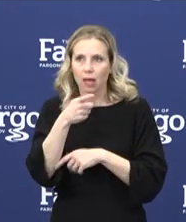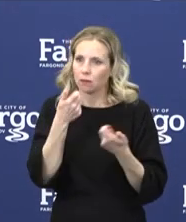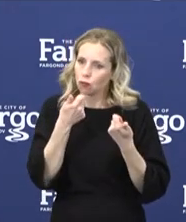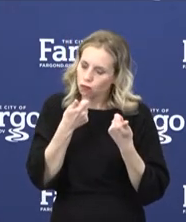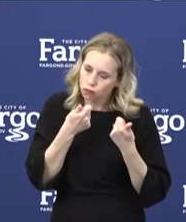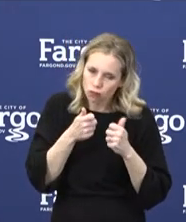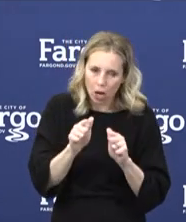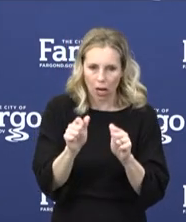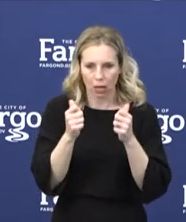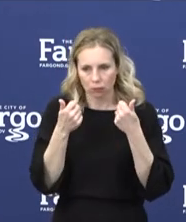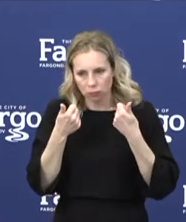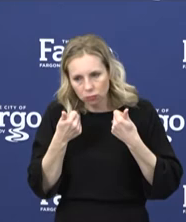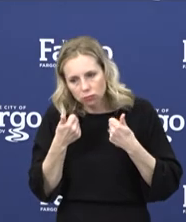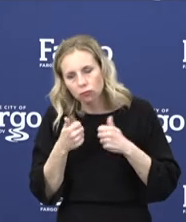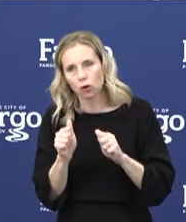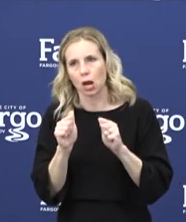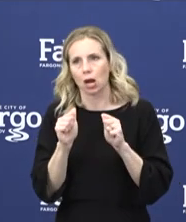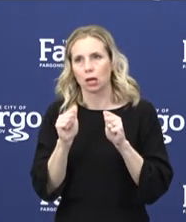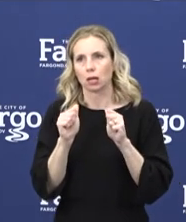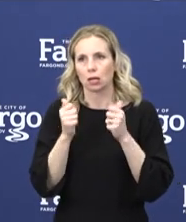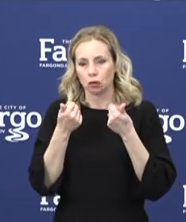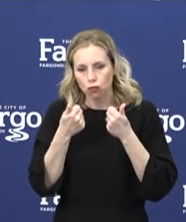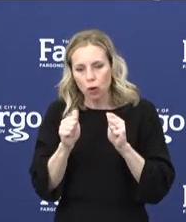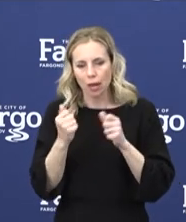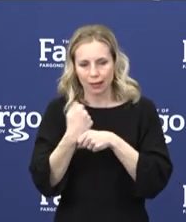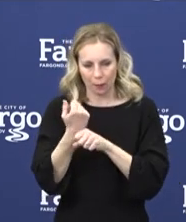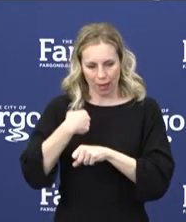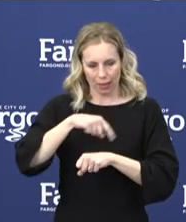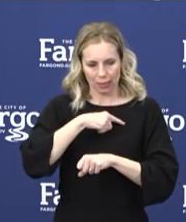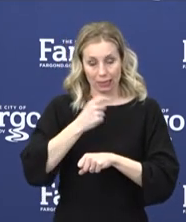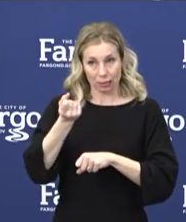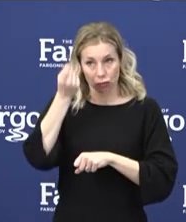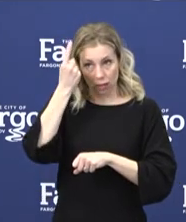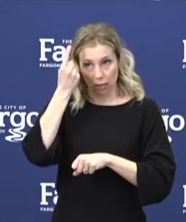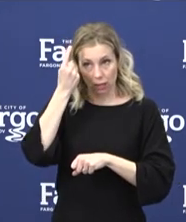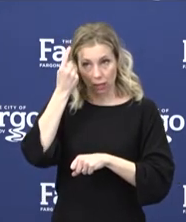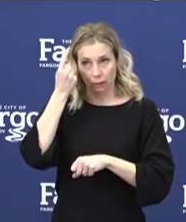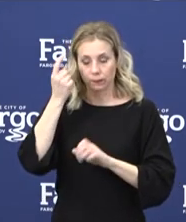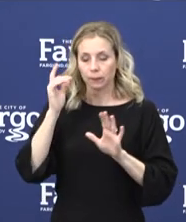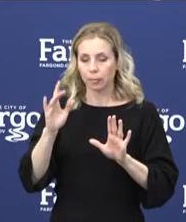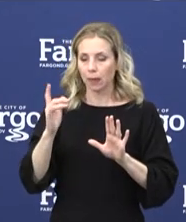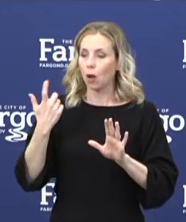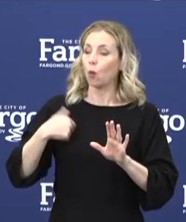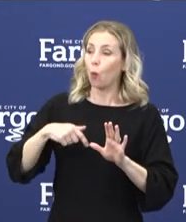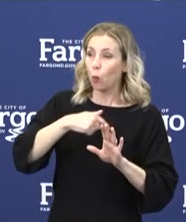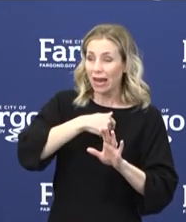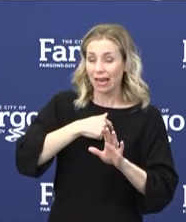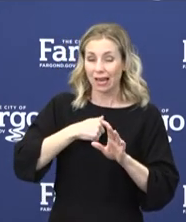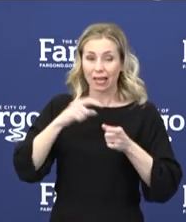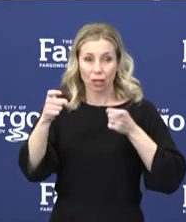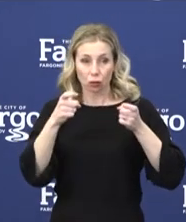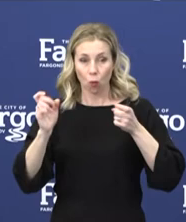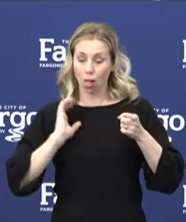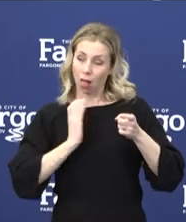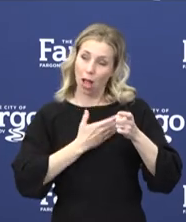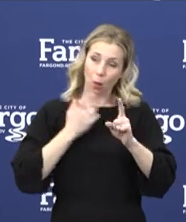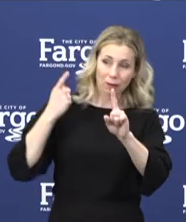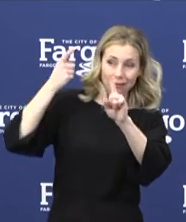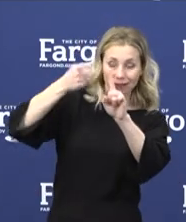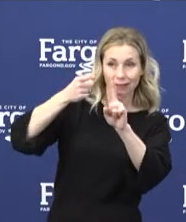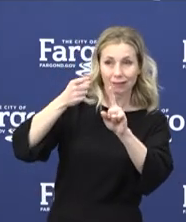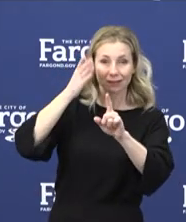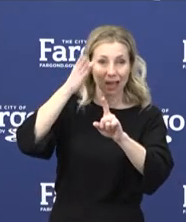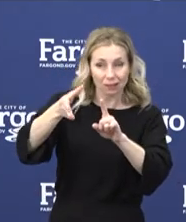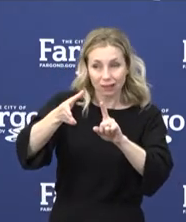to make us understand that we control the destiny of how we come out of